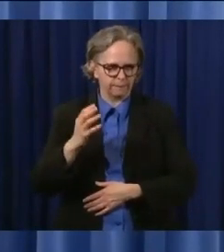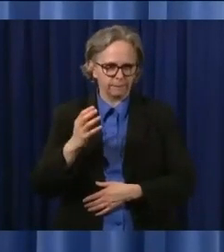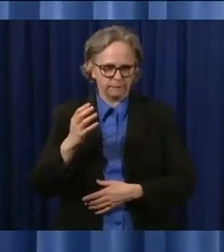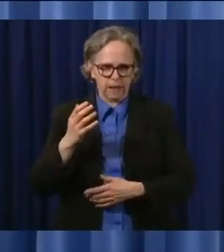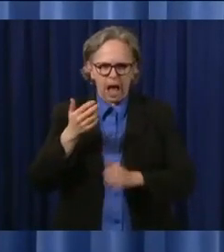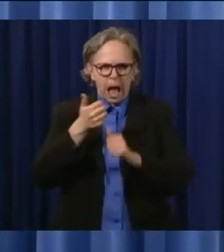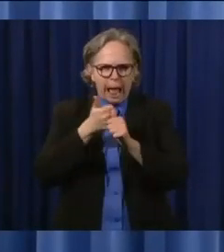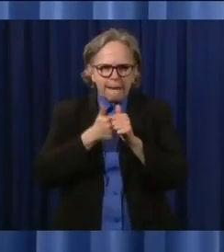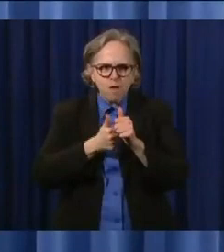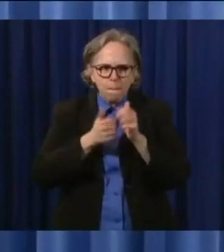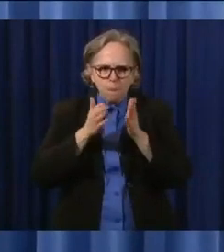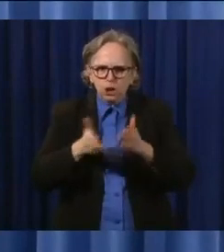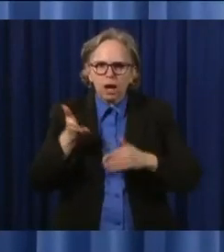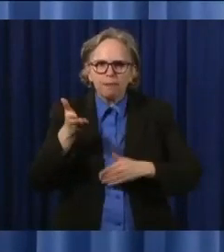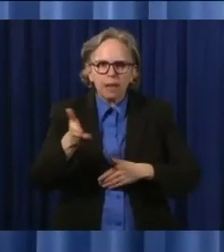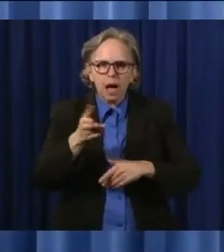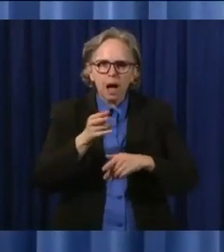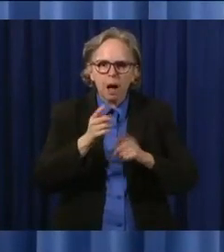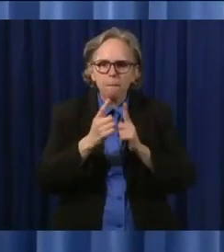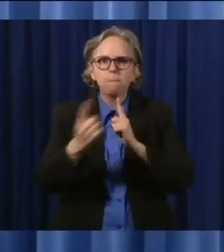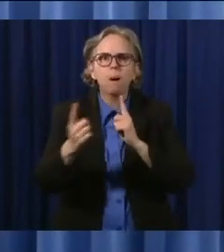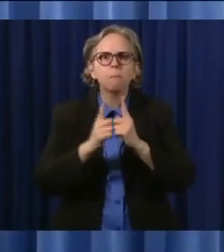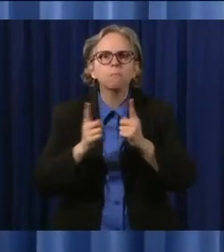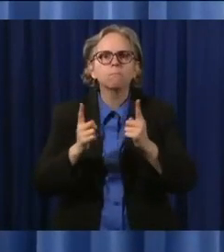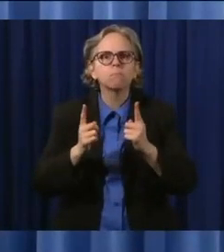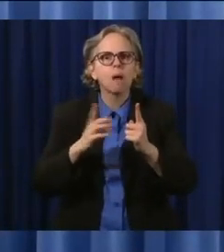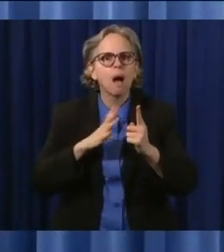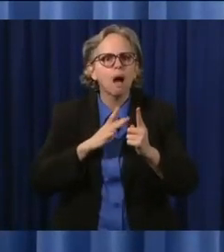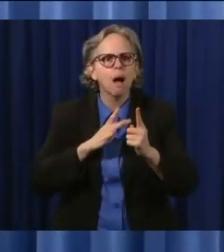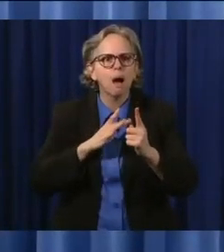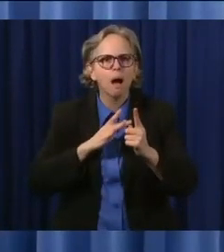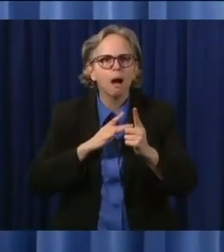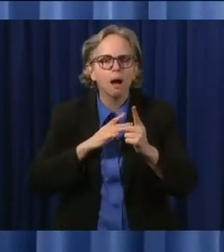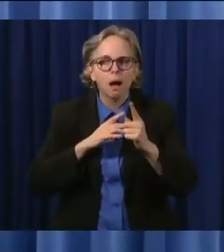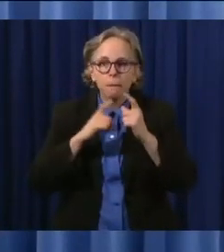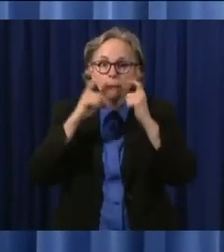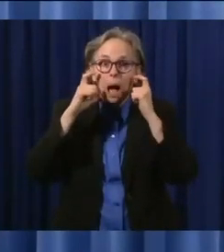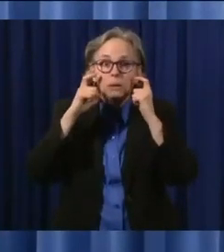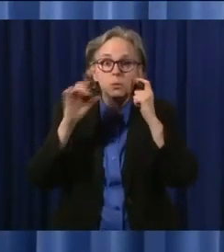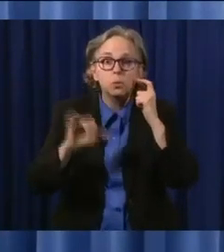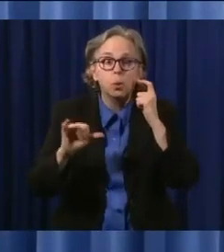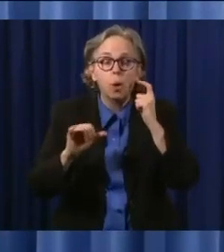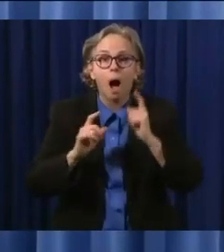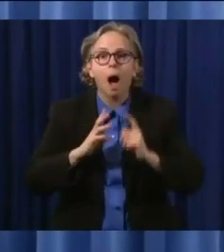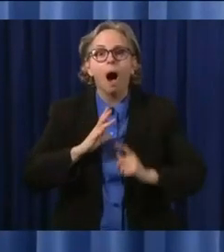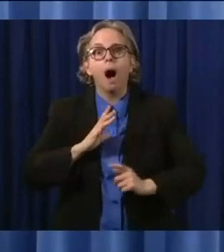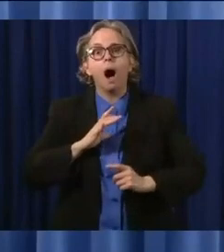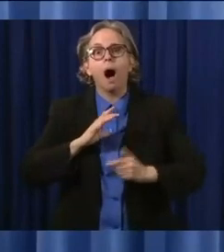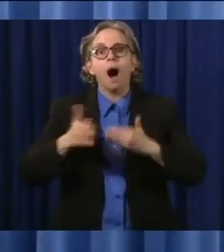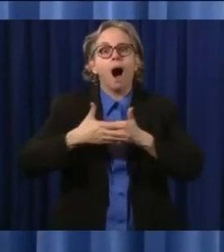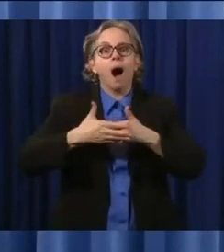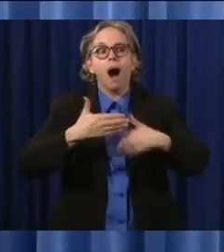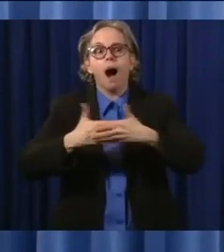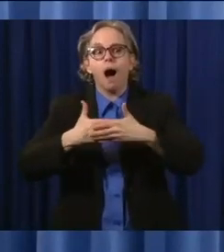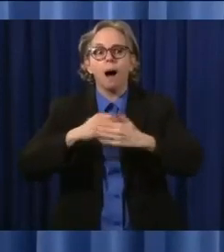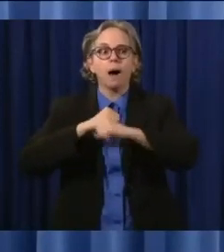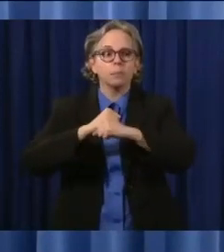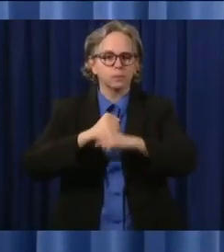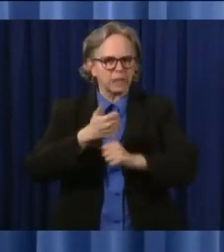were doing the social distancing. They were doing everything they should have been doing. And everybody, every officer was wearing one of these. I'm this.